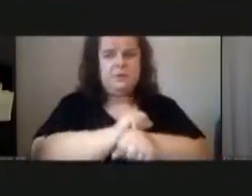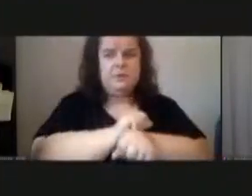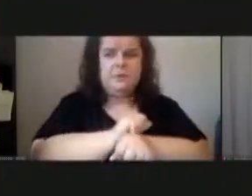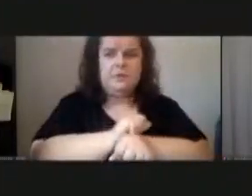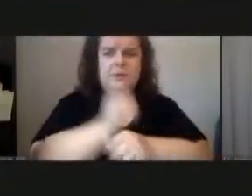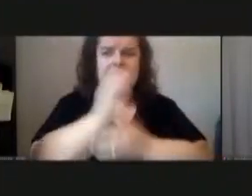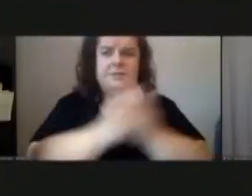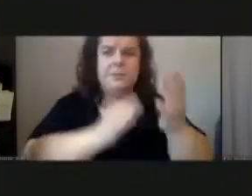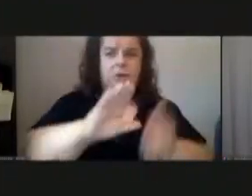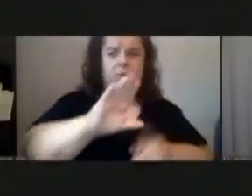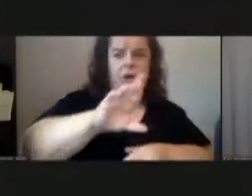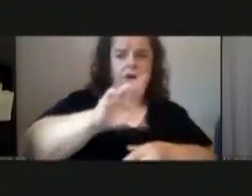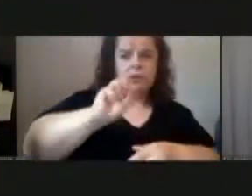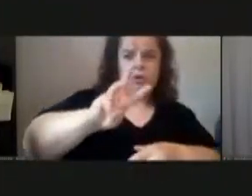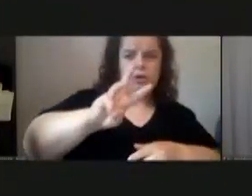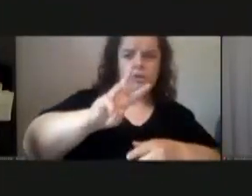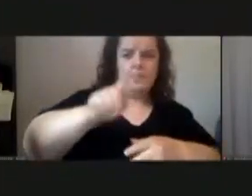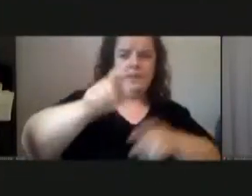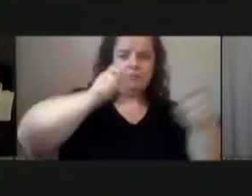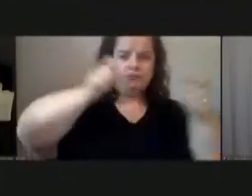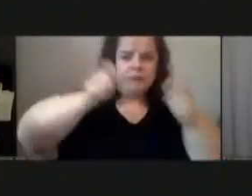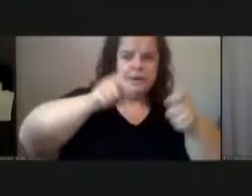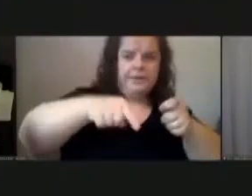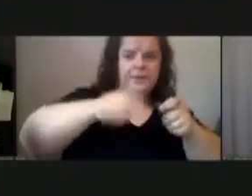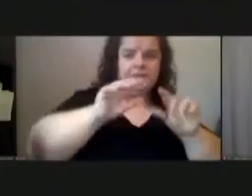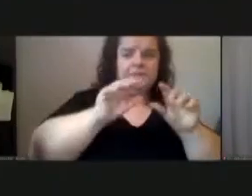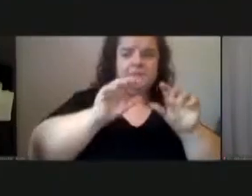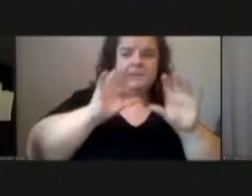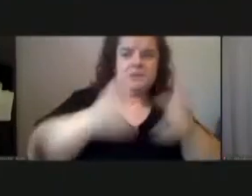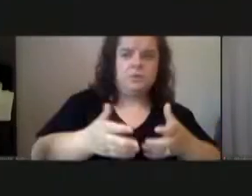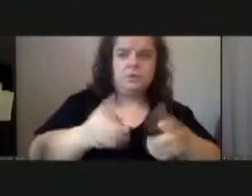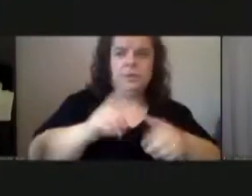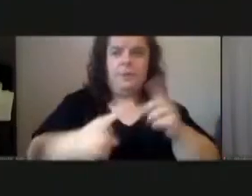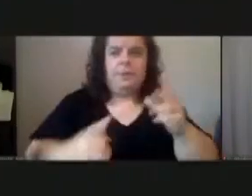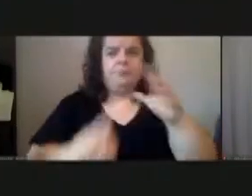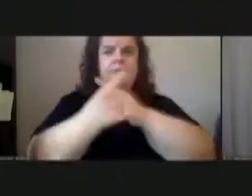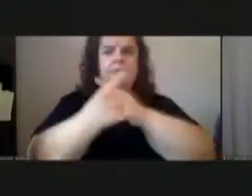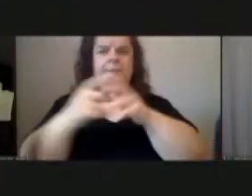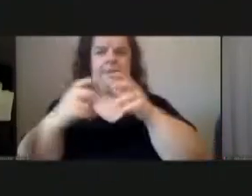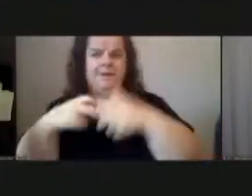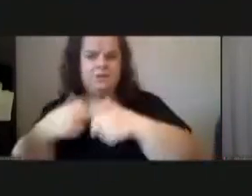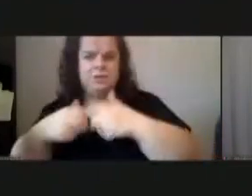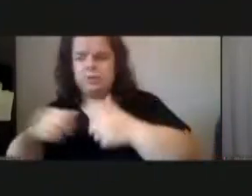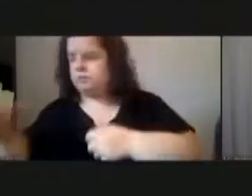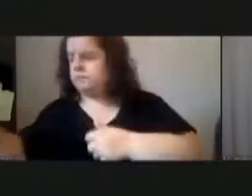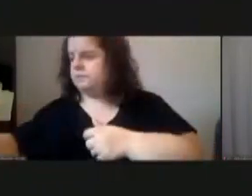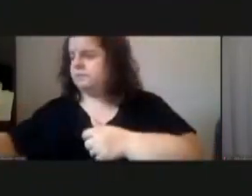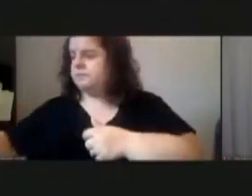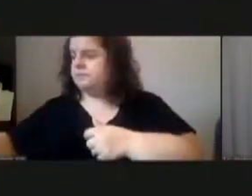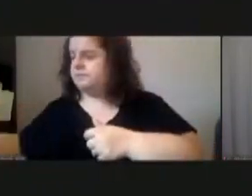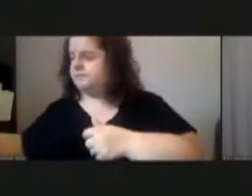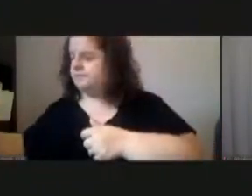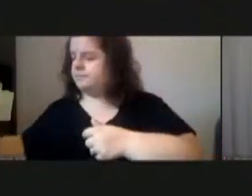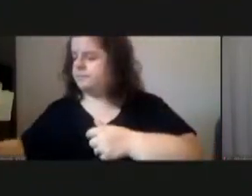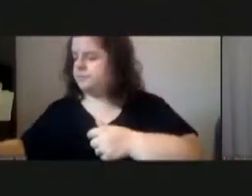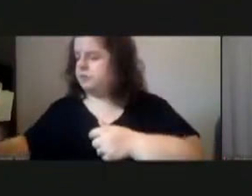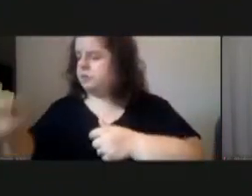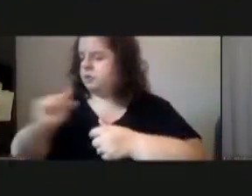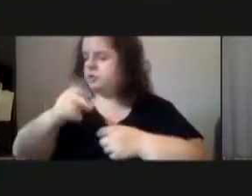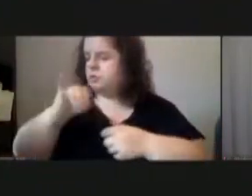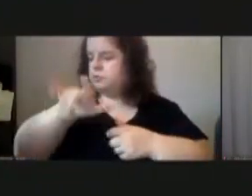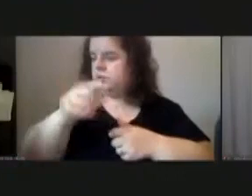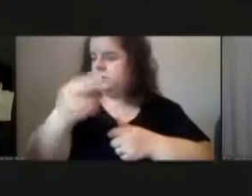your crews run the associations but then it came up an issue with um the squirrel hole little dynamos which i believe has about